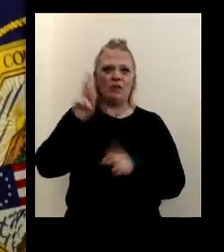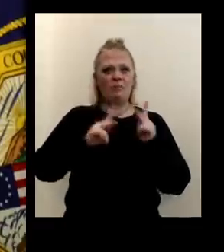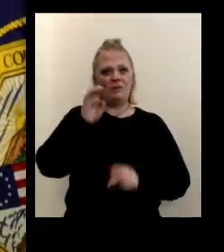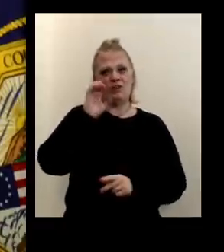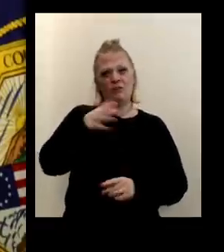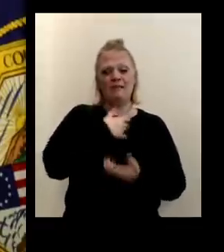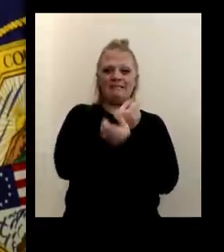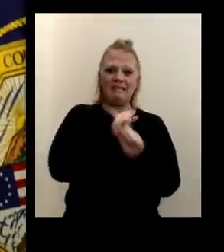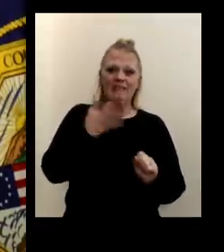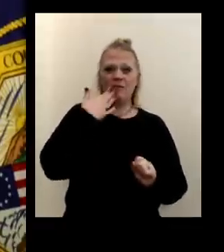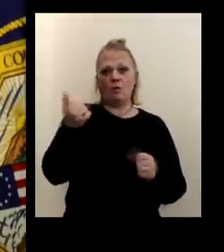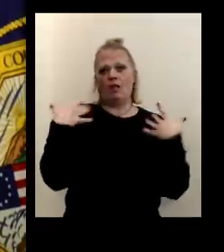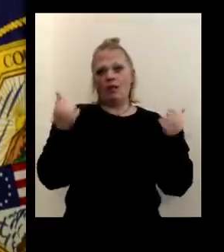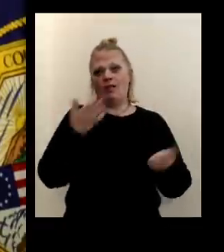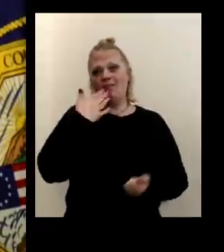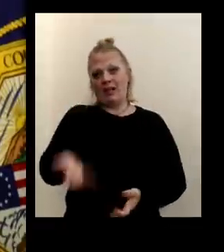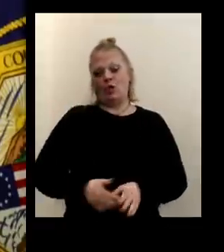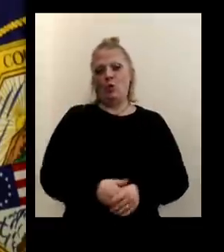be safe and well all. Thank you.